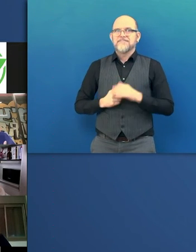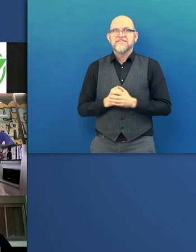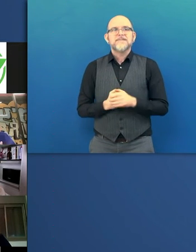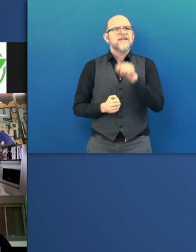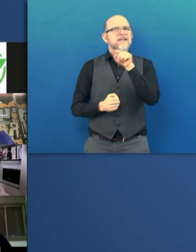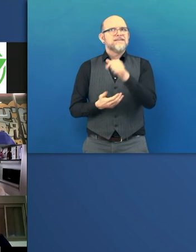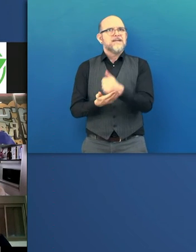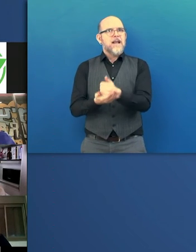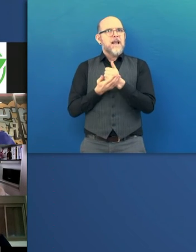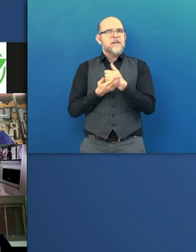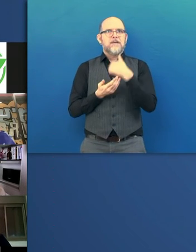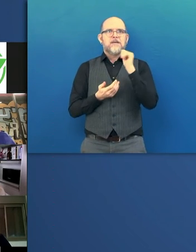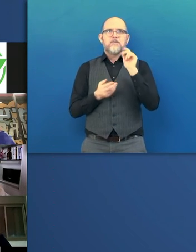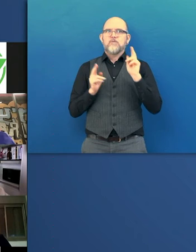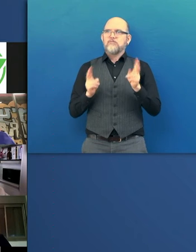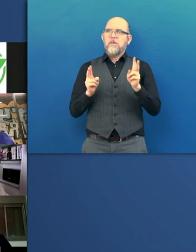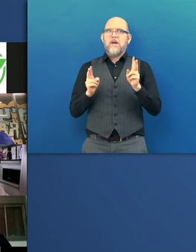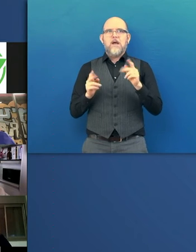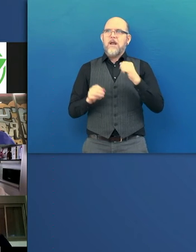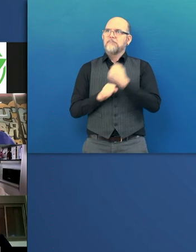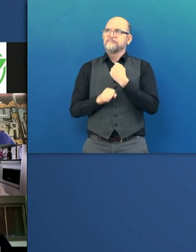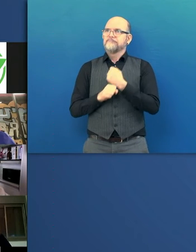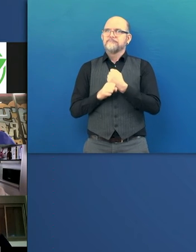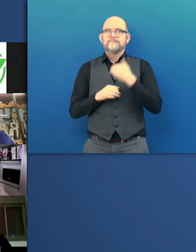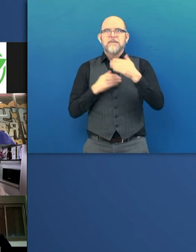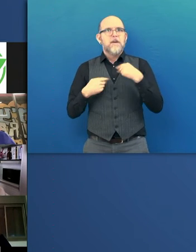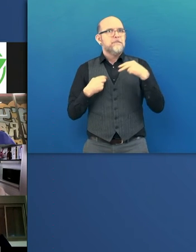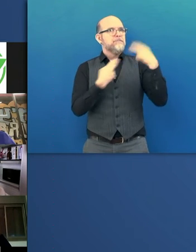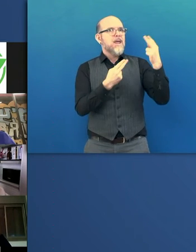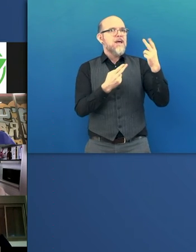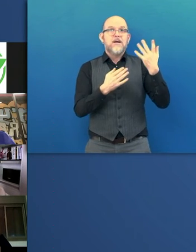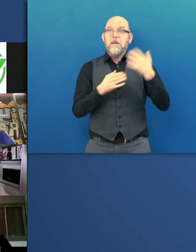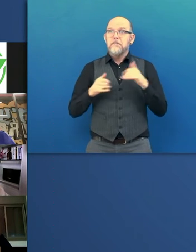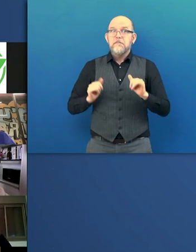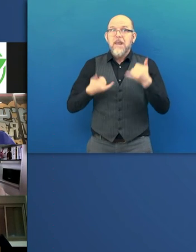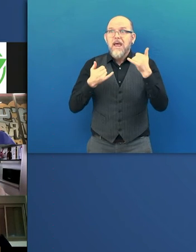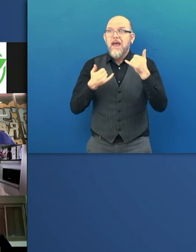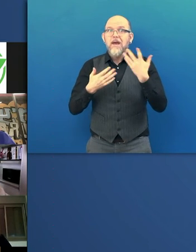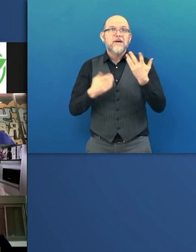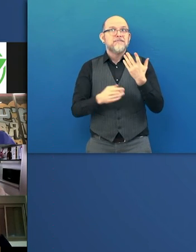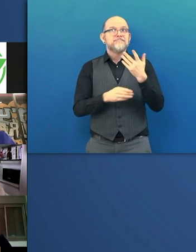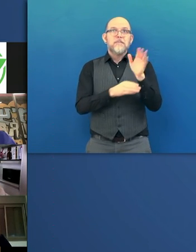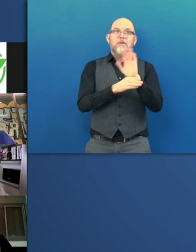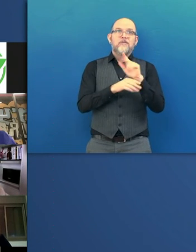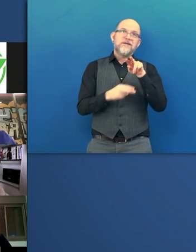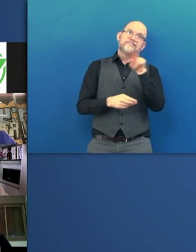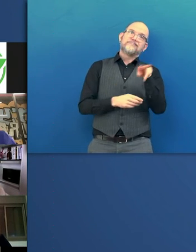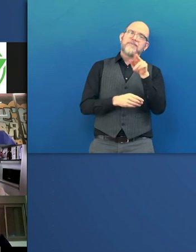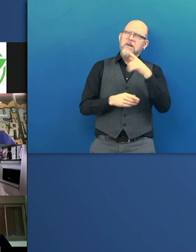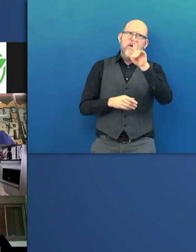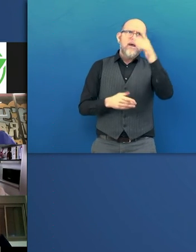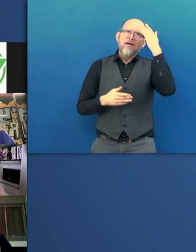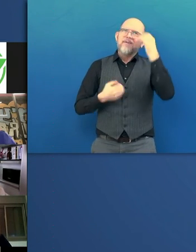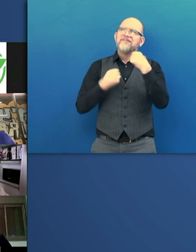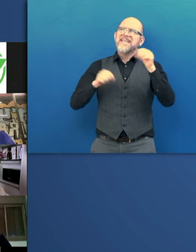you to go back to work, communication, and even play. People forget that their downtime is an important time. And the fact that you can